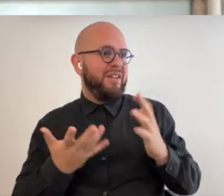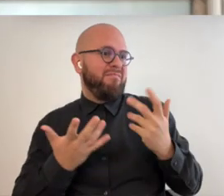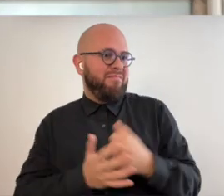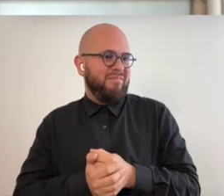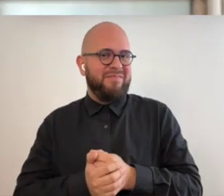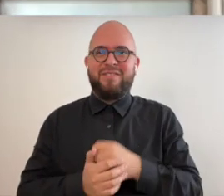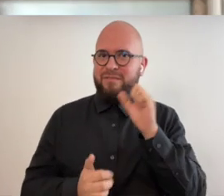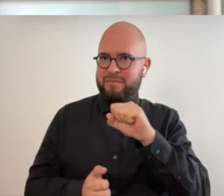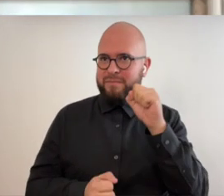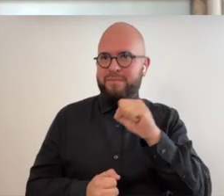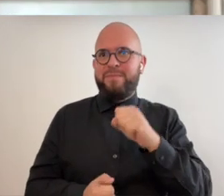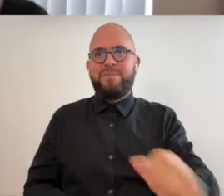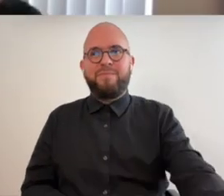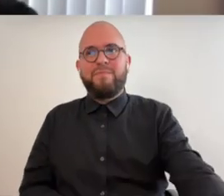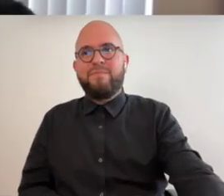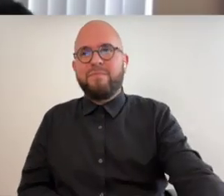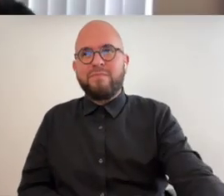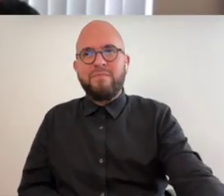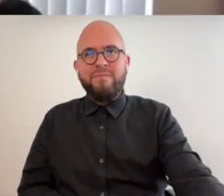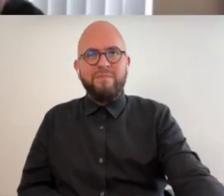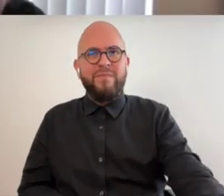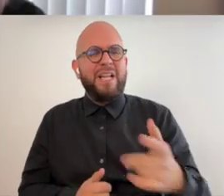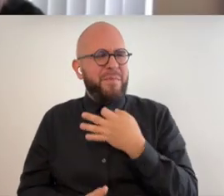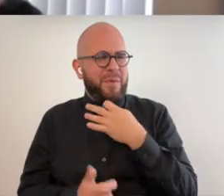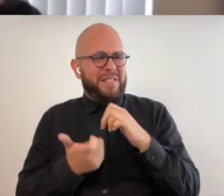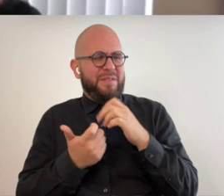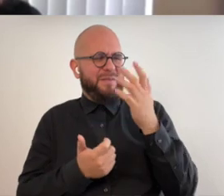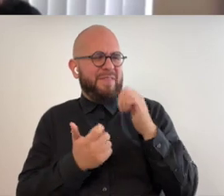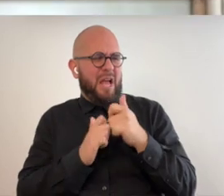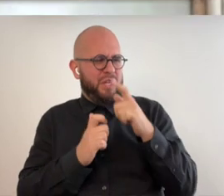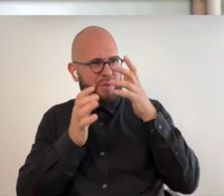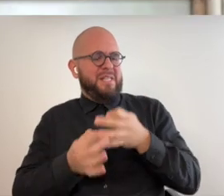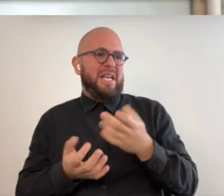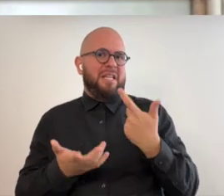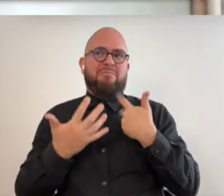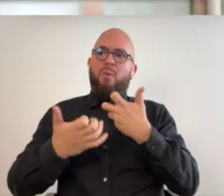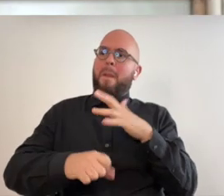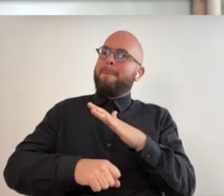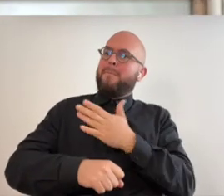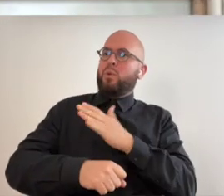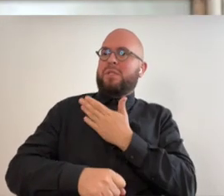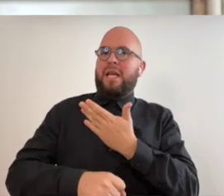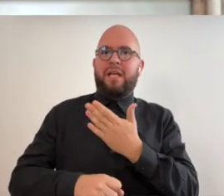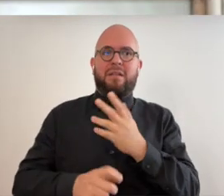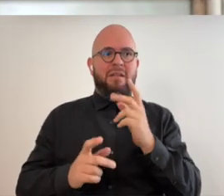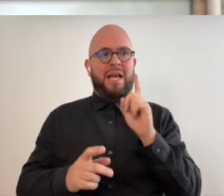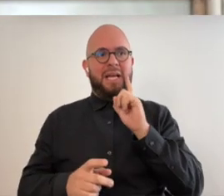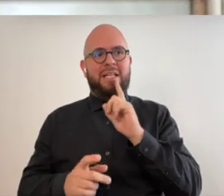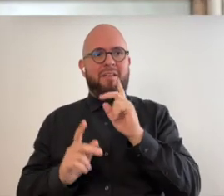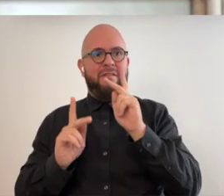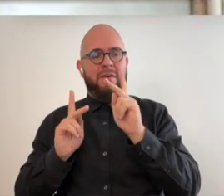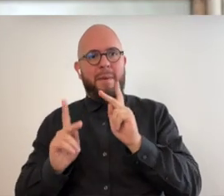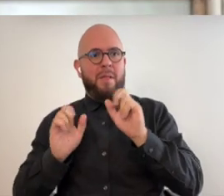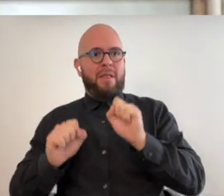then so so what made you decide to do music that can be experienced by deaf people